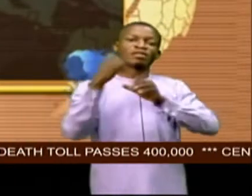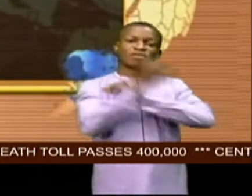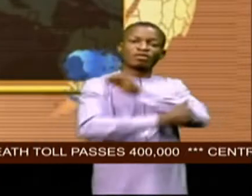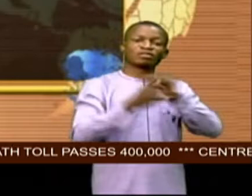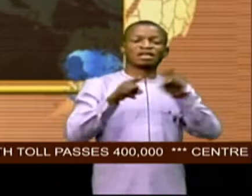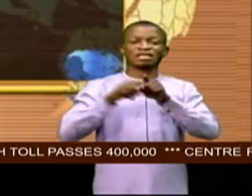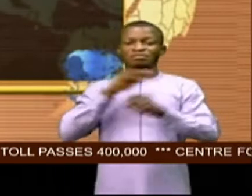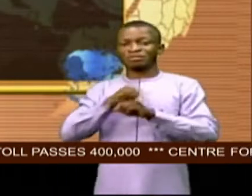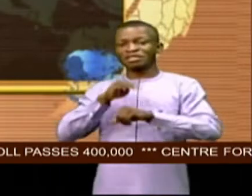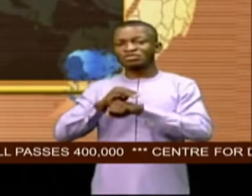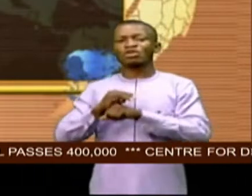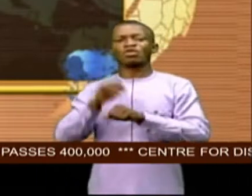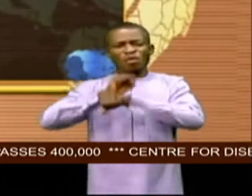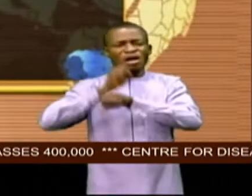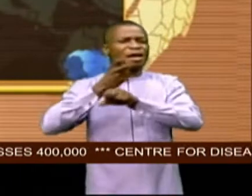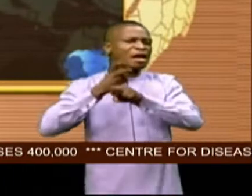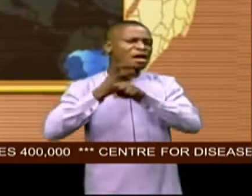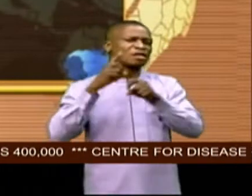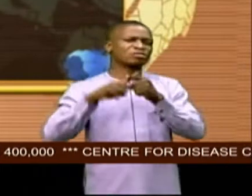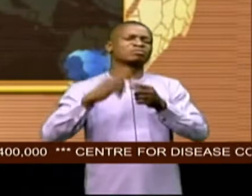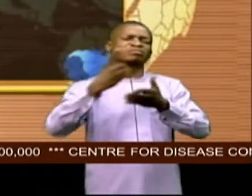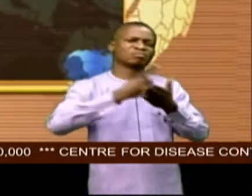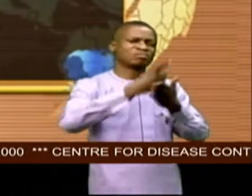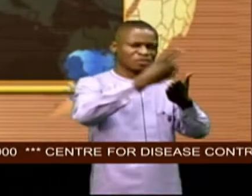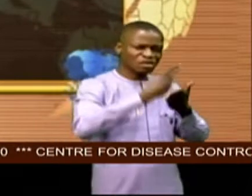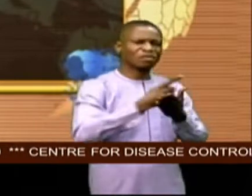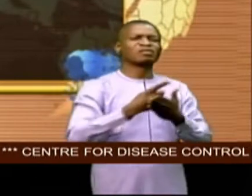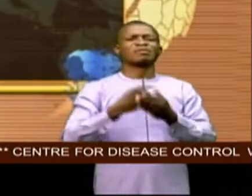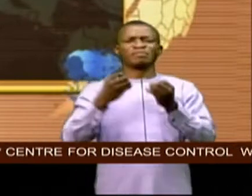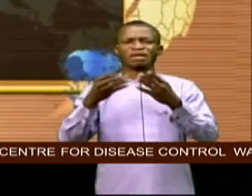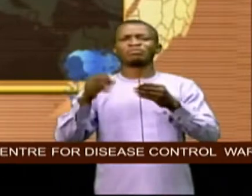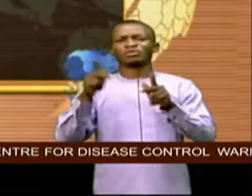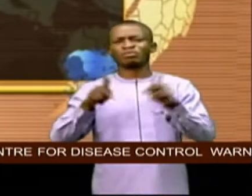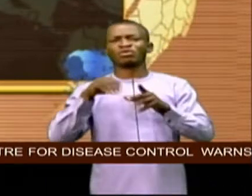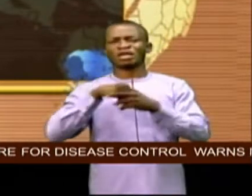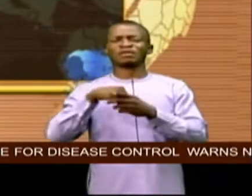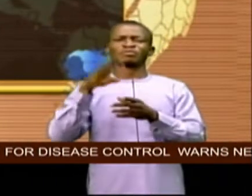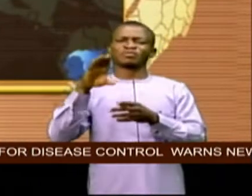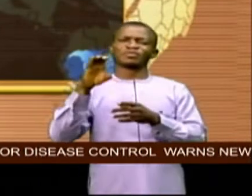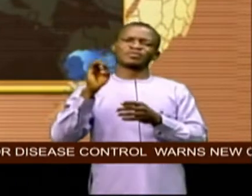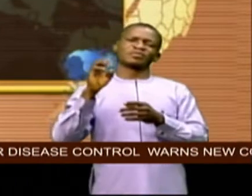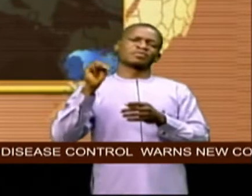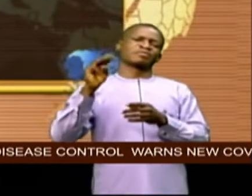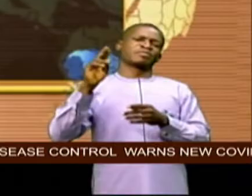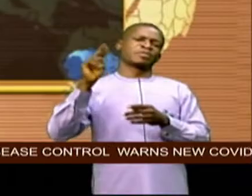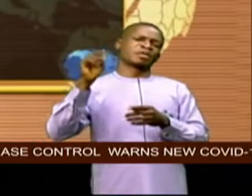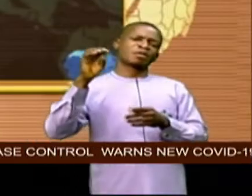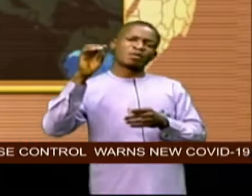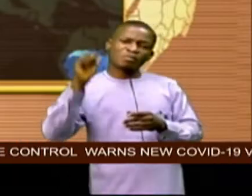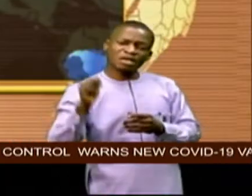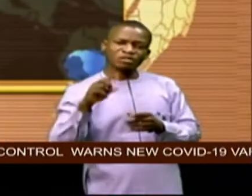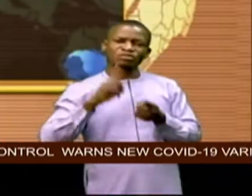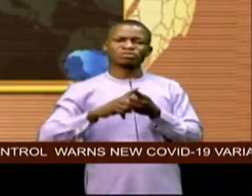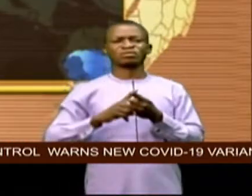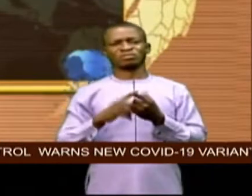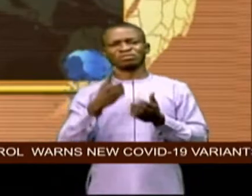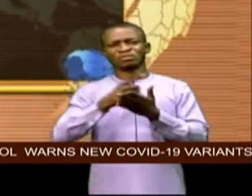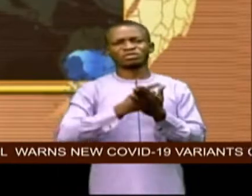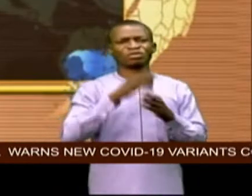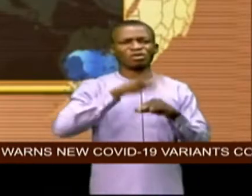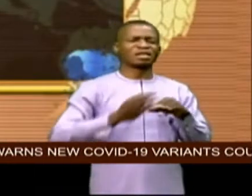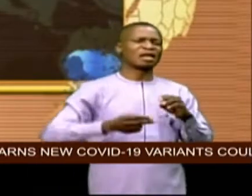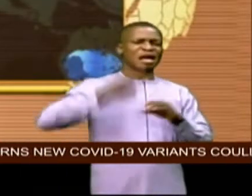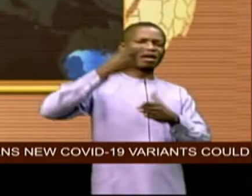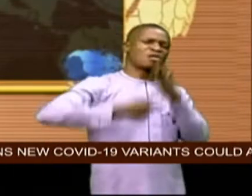assiduously to engage relevant stakeholders in the cement manufacturing sector to address the lingering situation a